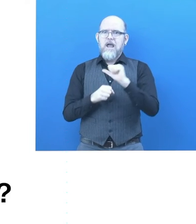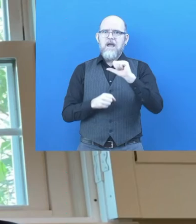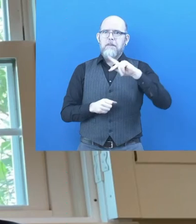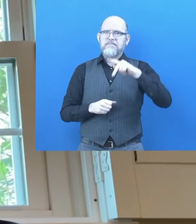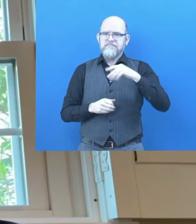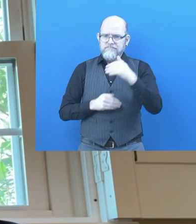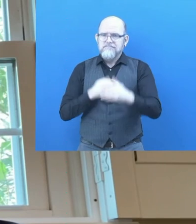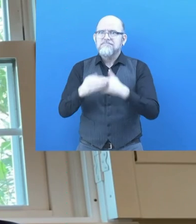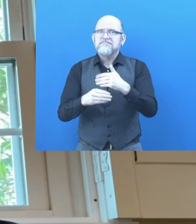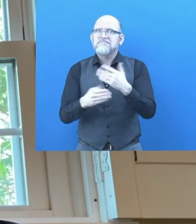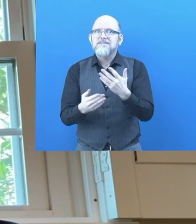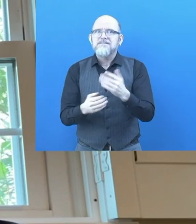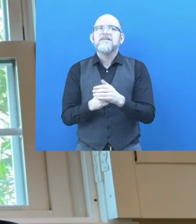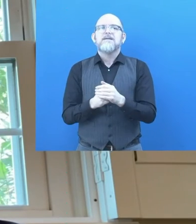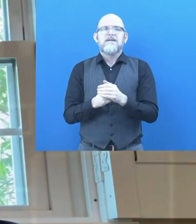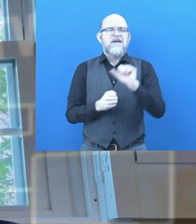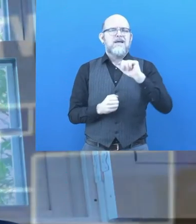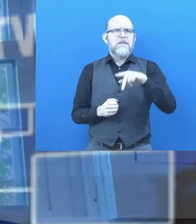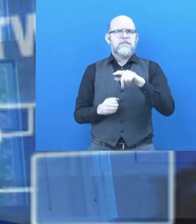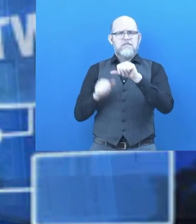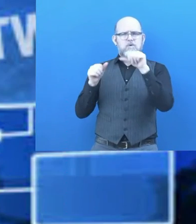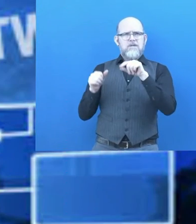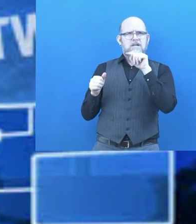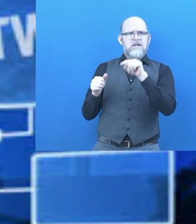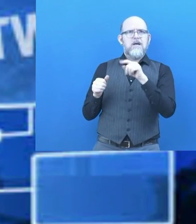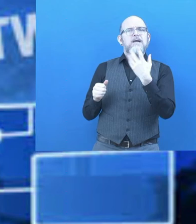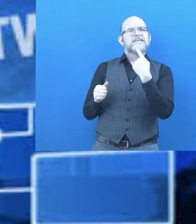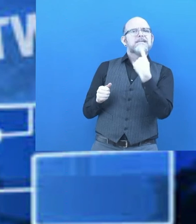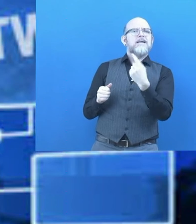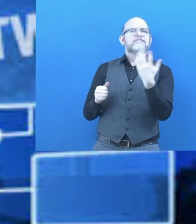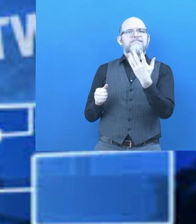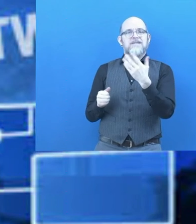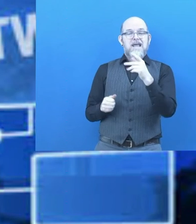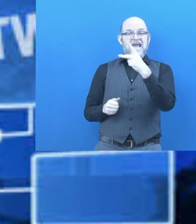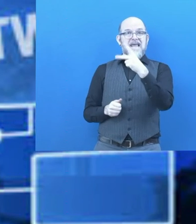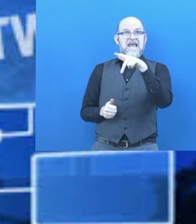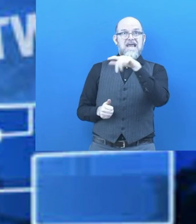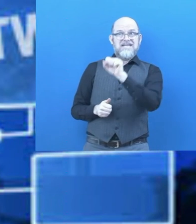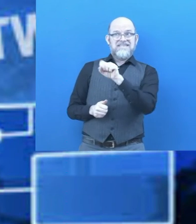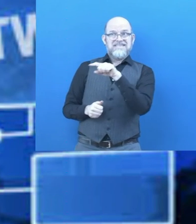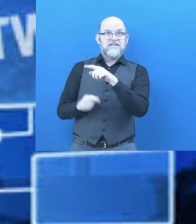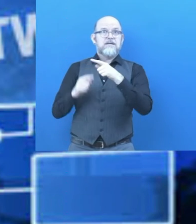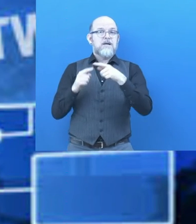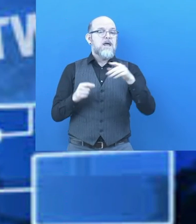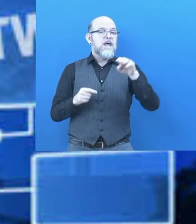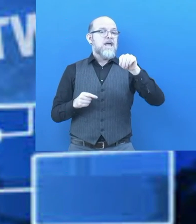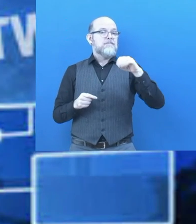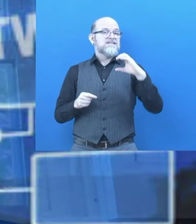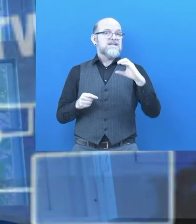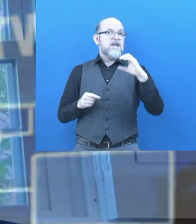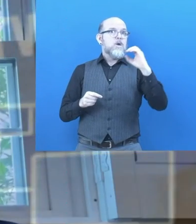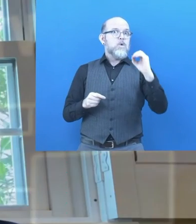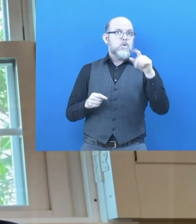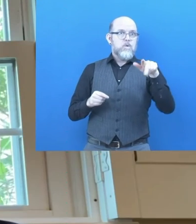In the ACAP model, KAS operates as a managed care organization, receiving the same capitated